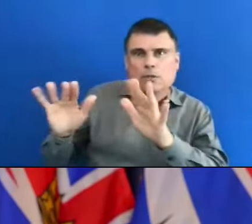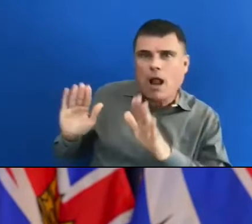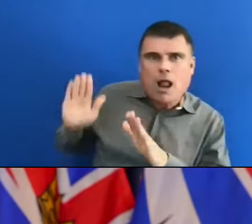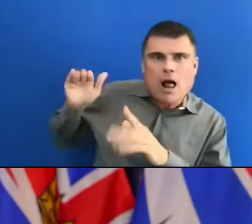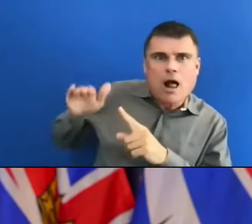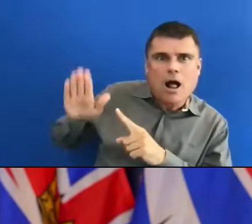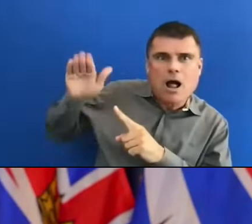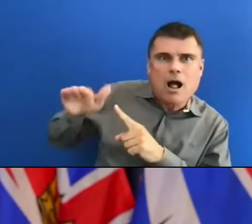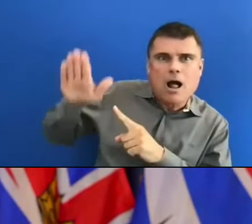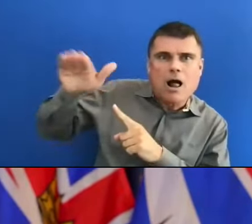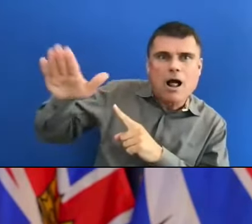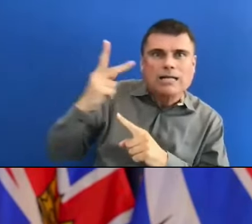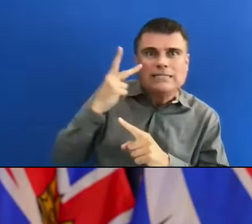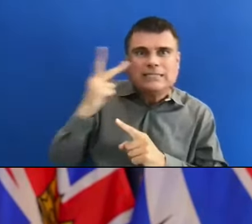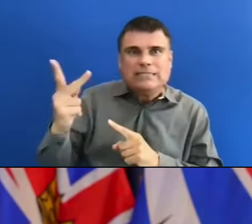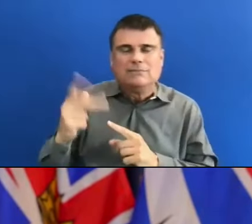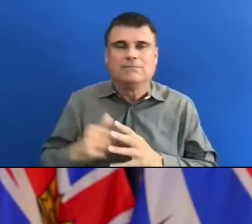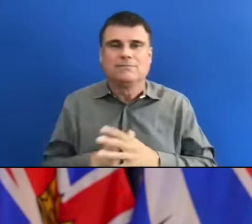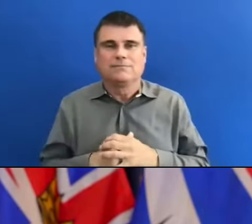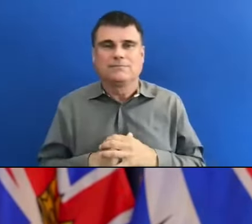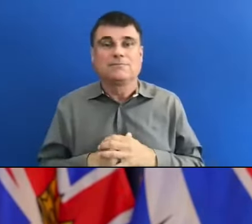possibly even before three o'clock.